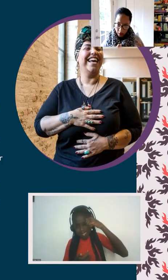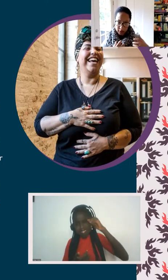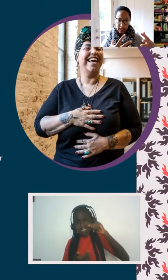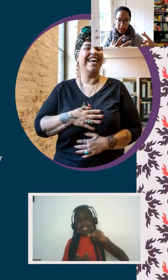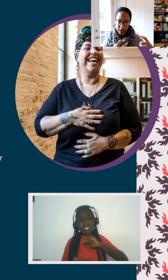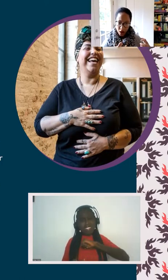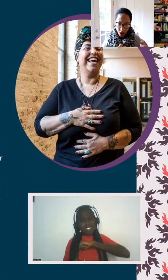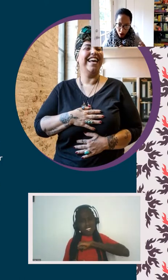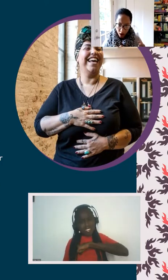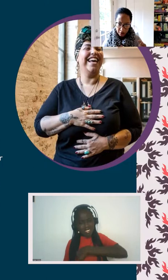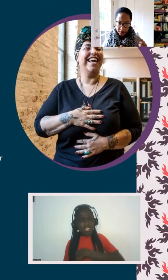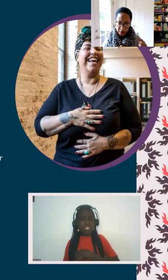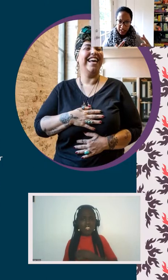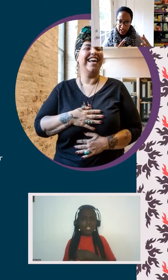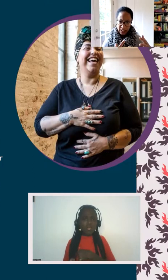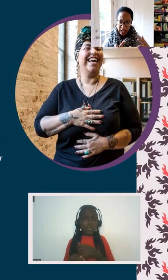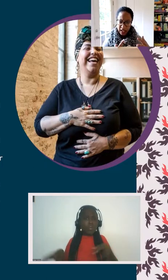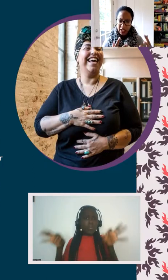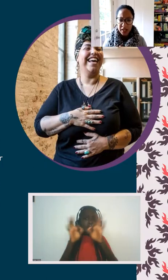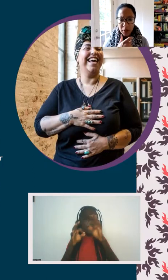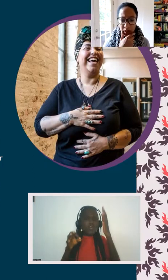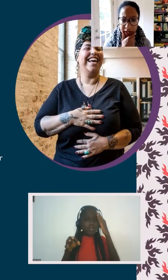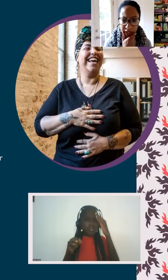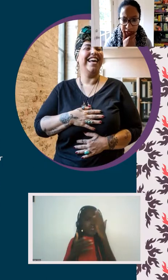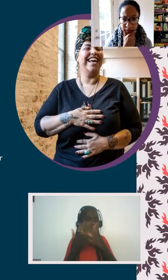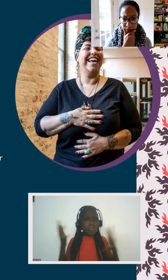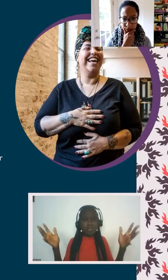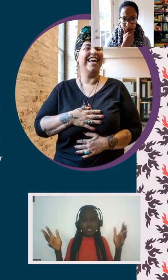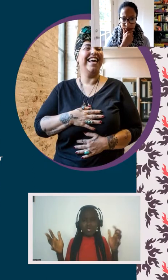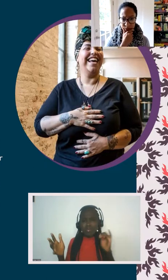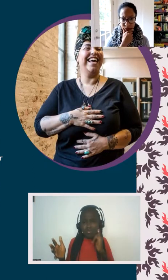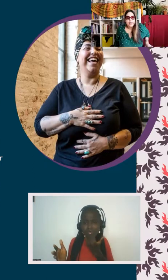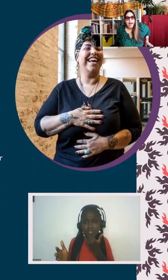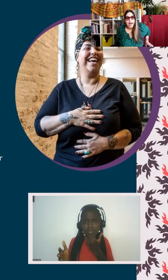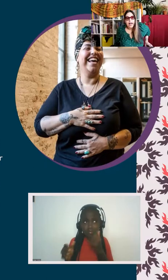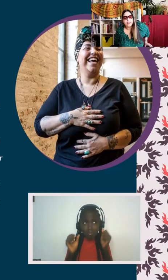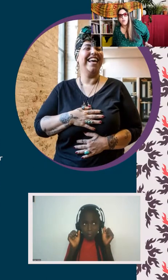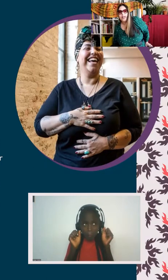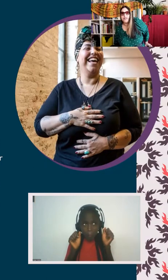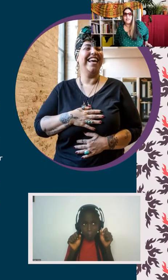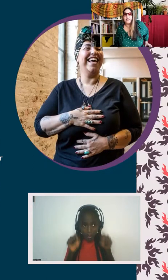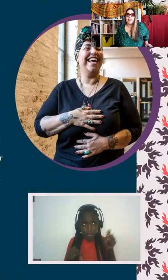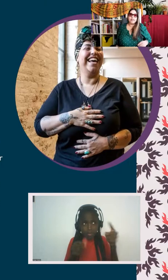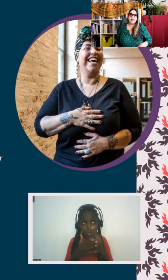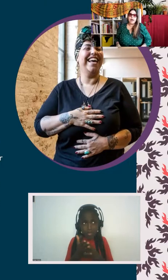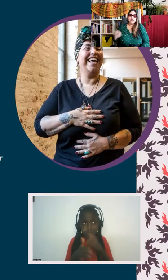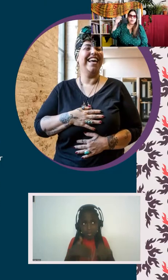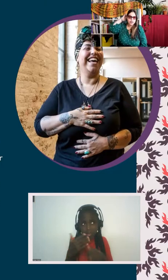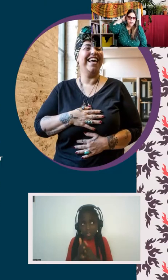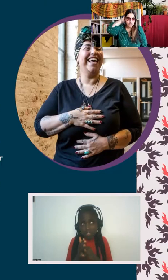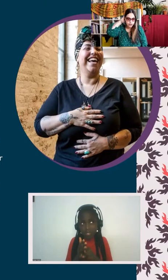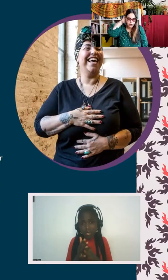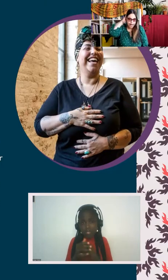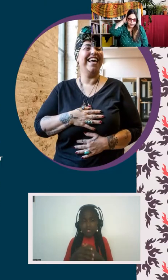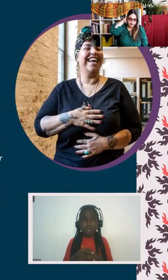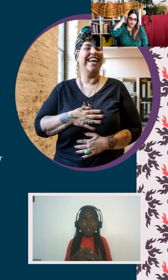wrong and odd. Yeah. Can you say more about that? Yeah. So one of the things about the